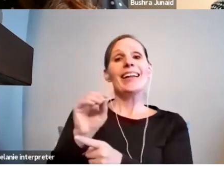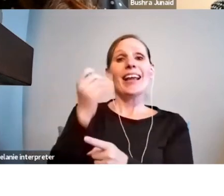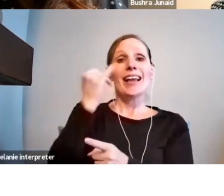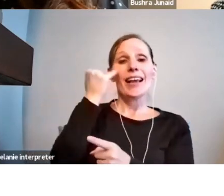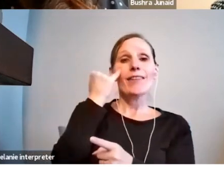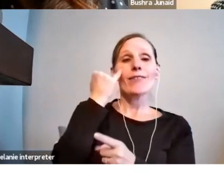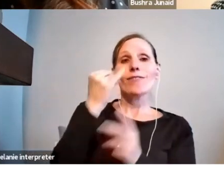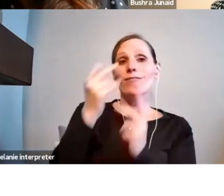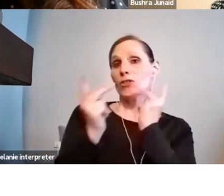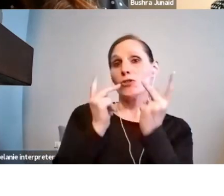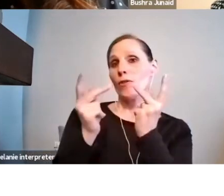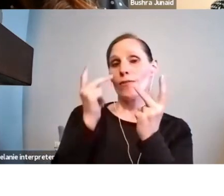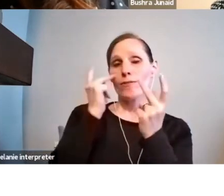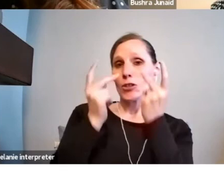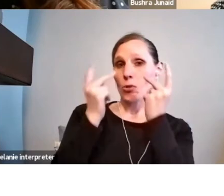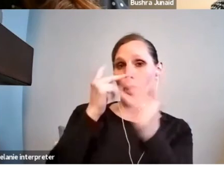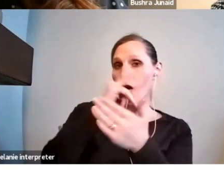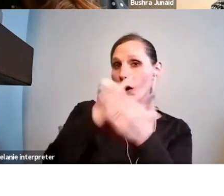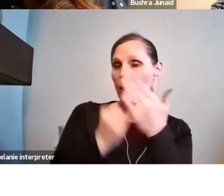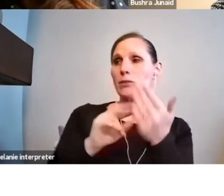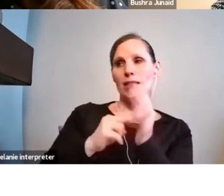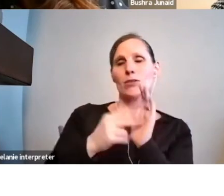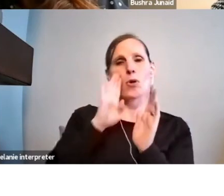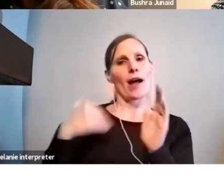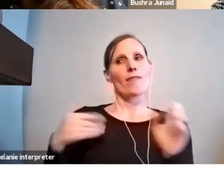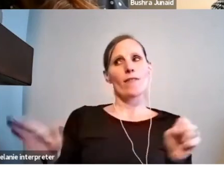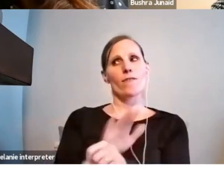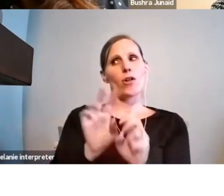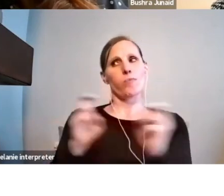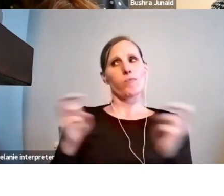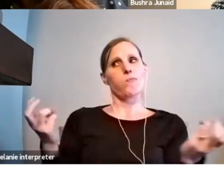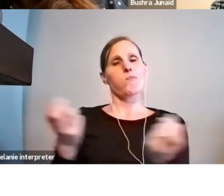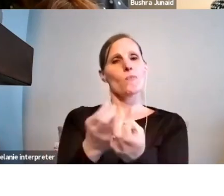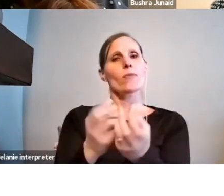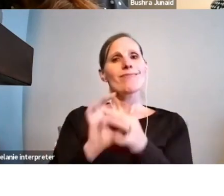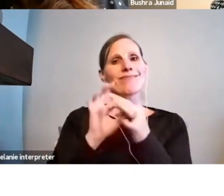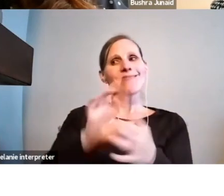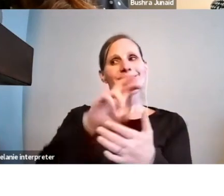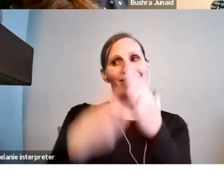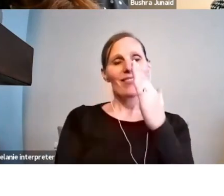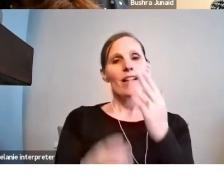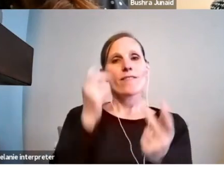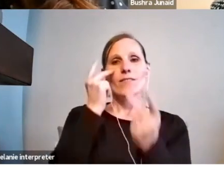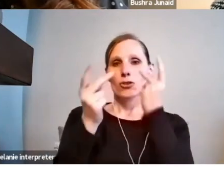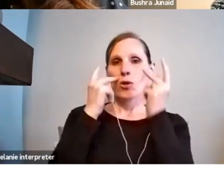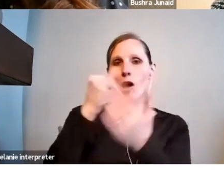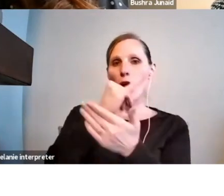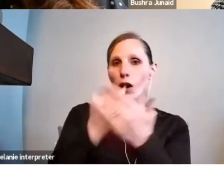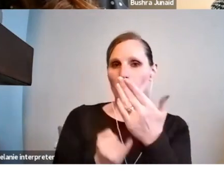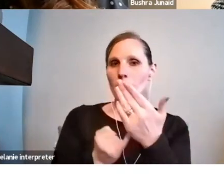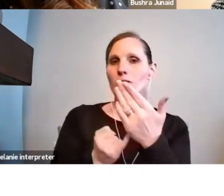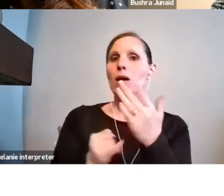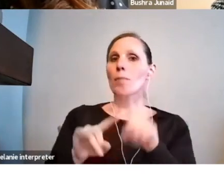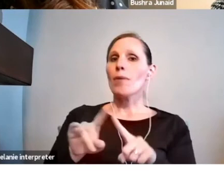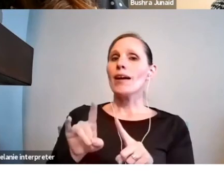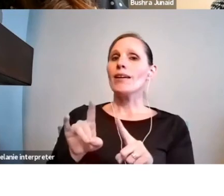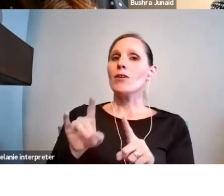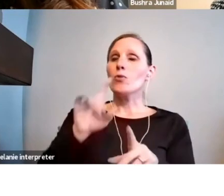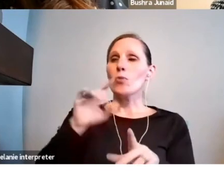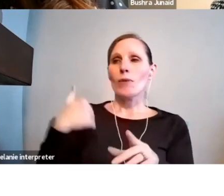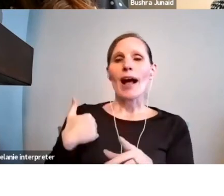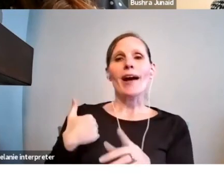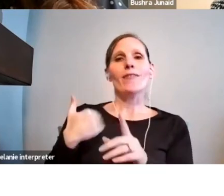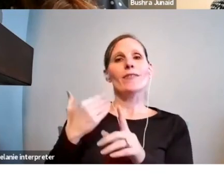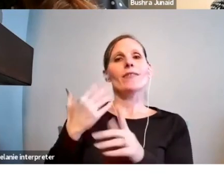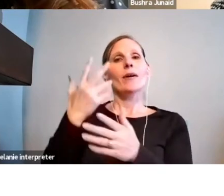assessors. But we certainly have programs that support the creation portion for both craft and visual